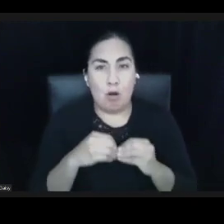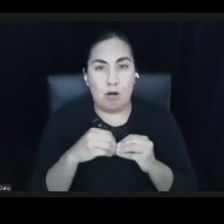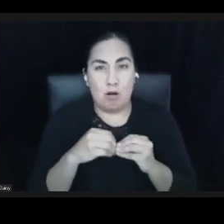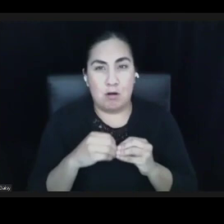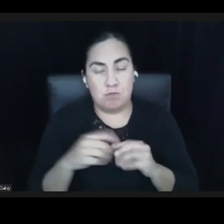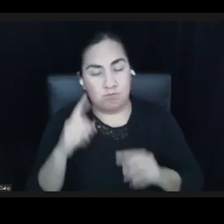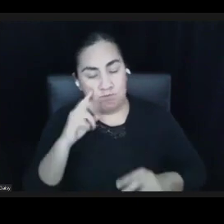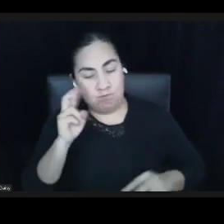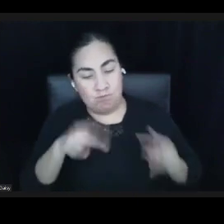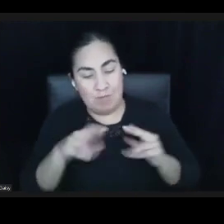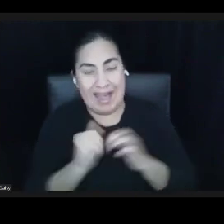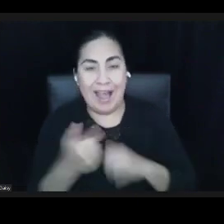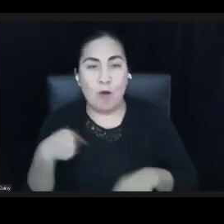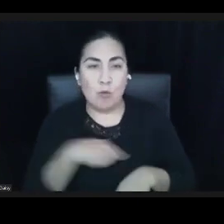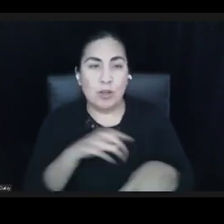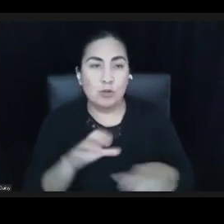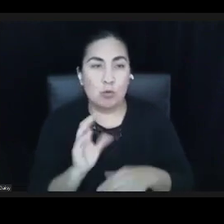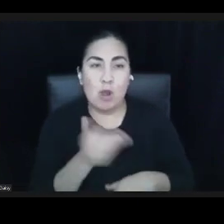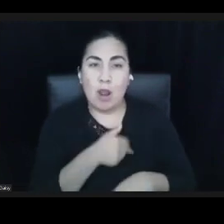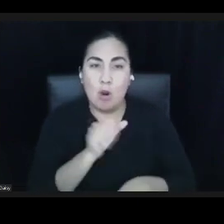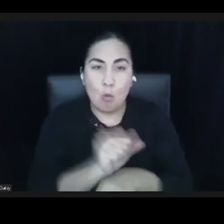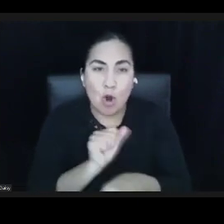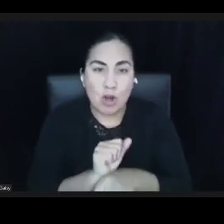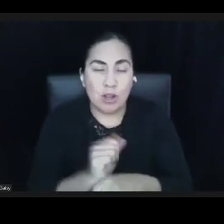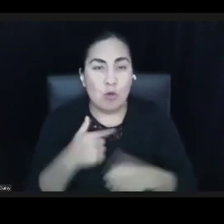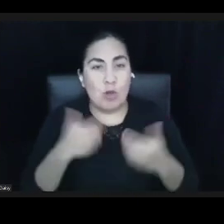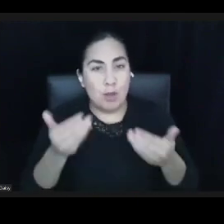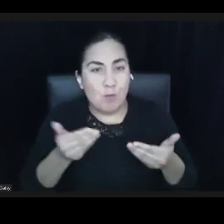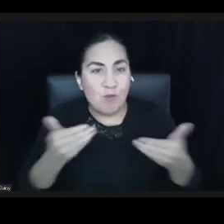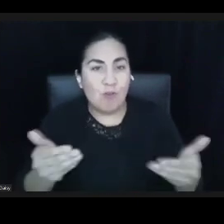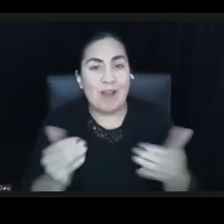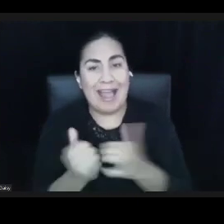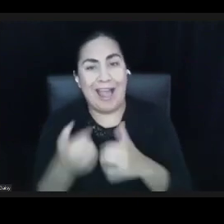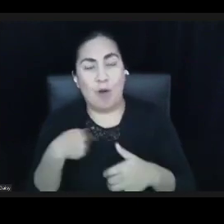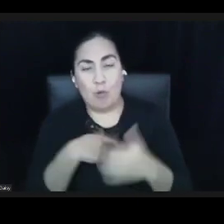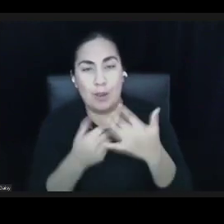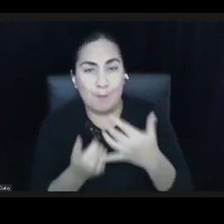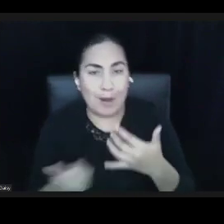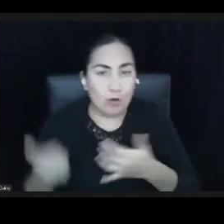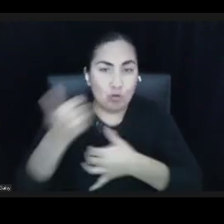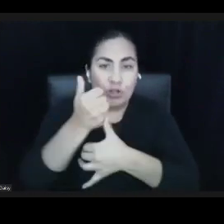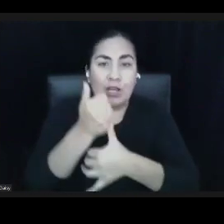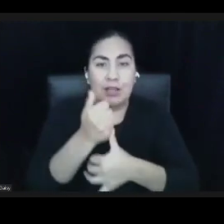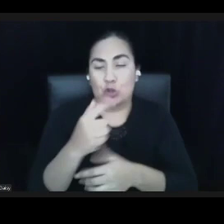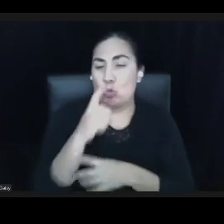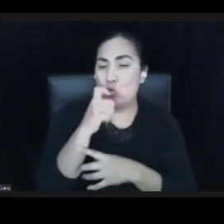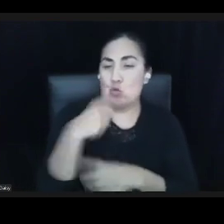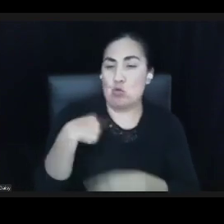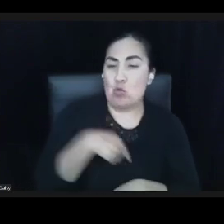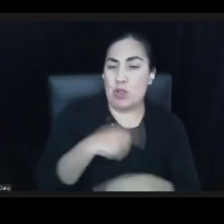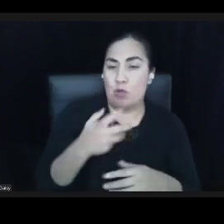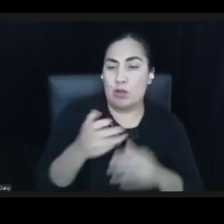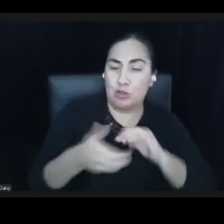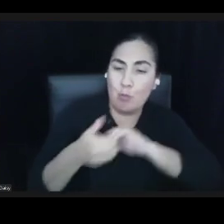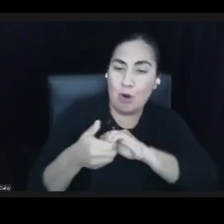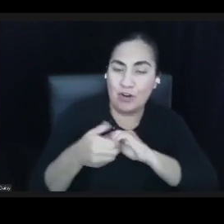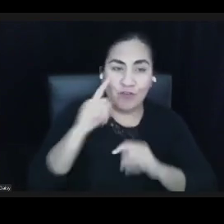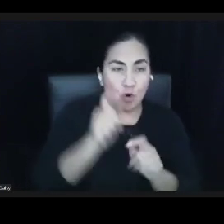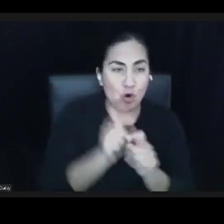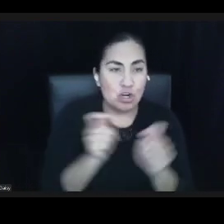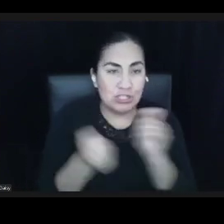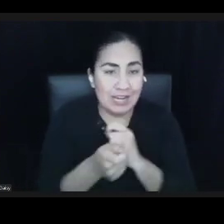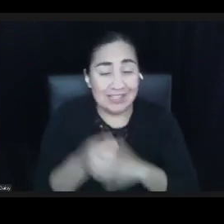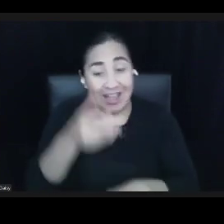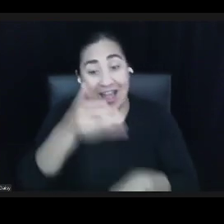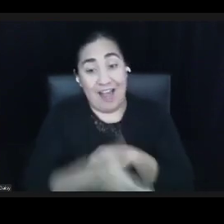and how we prioritize the people and communities we want to partner with for change. After we completed the theories